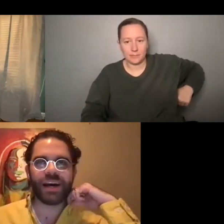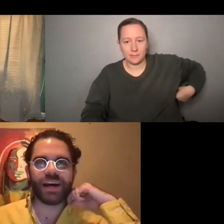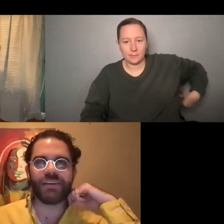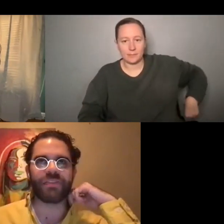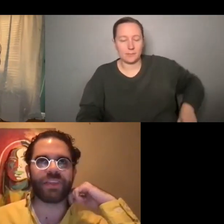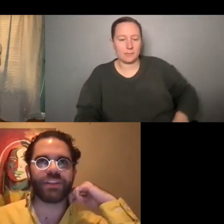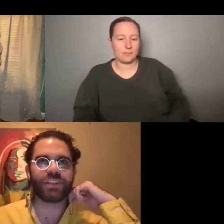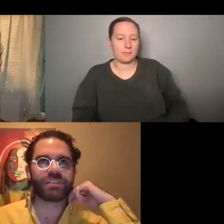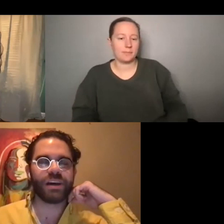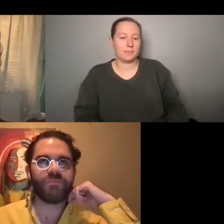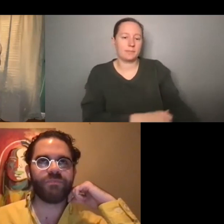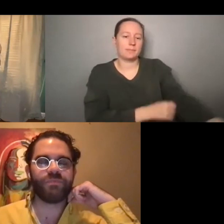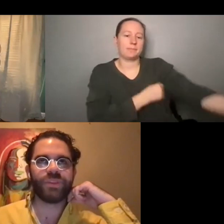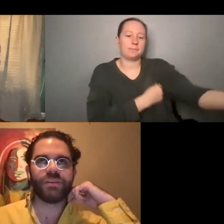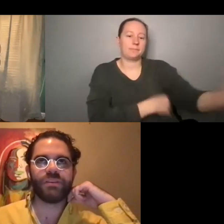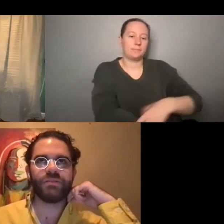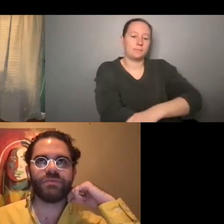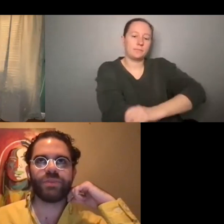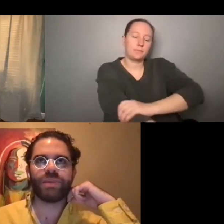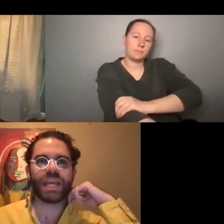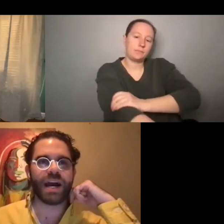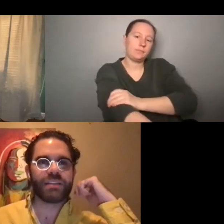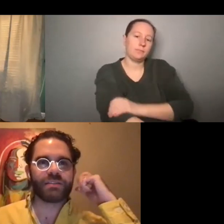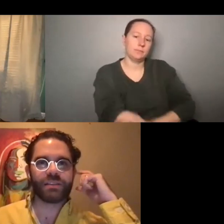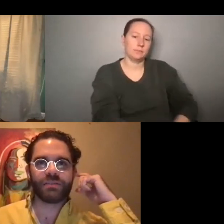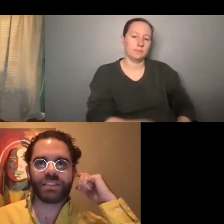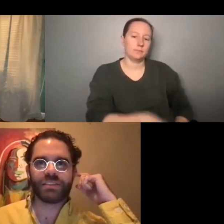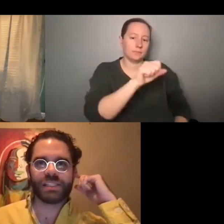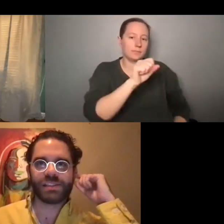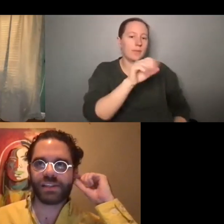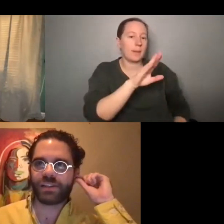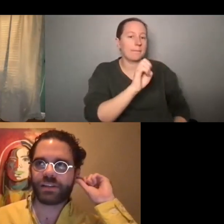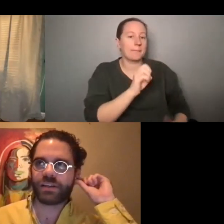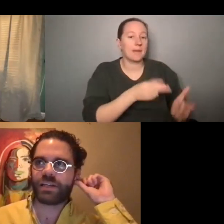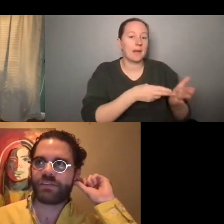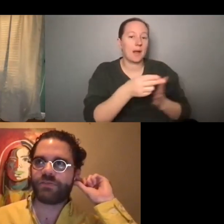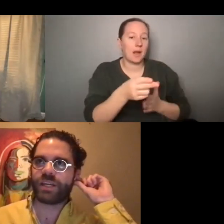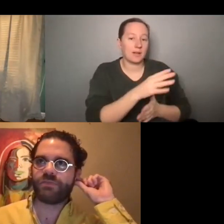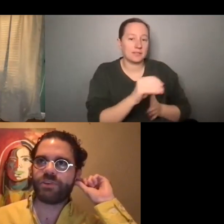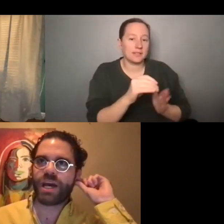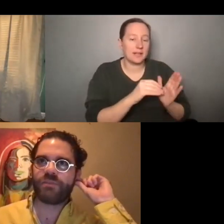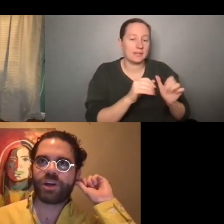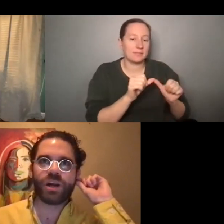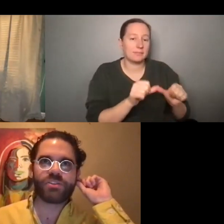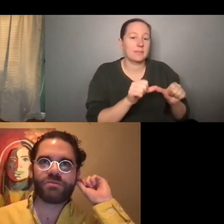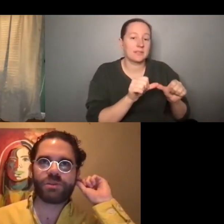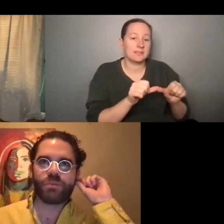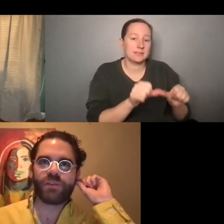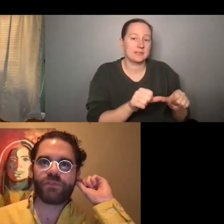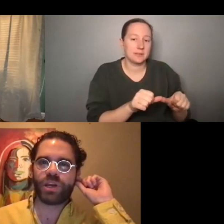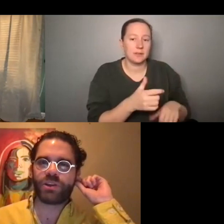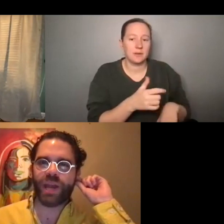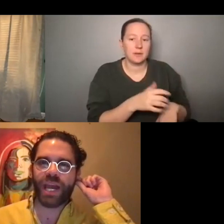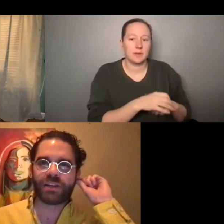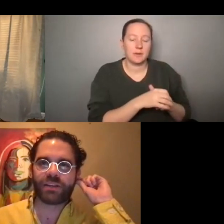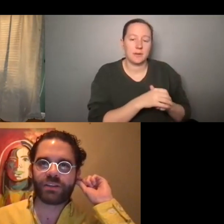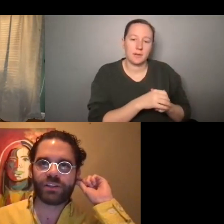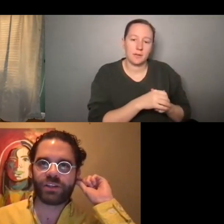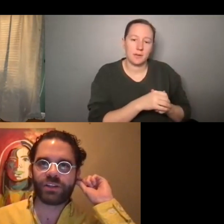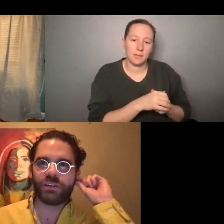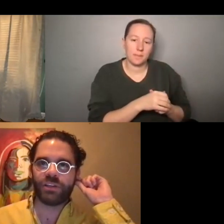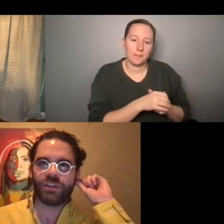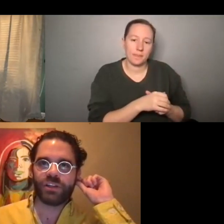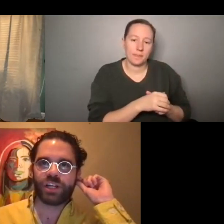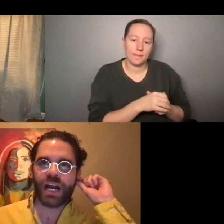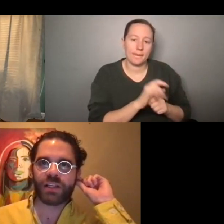Yeah, I, I think just, uh, be honest and consistent. Uh, you have a question, don't be afraid to ask it